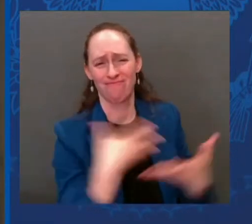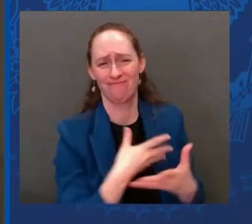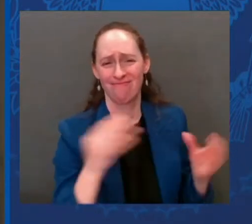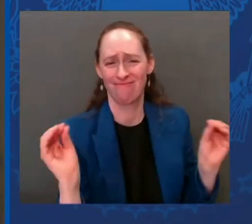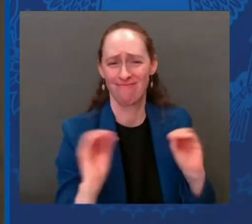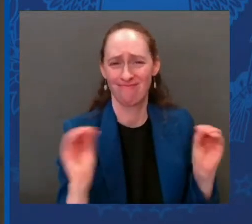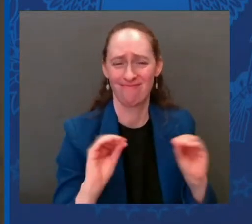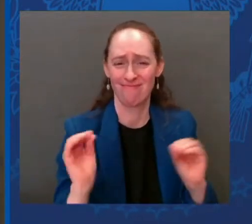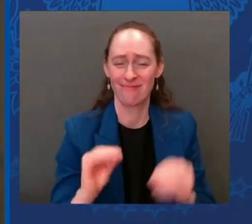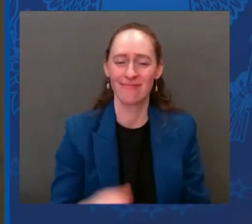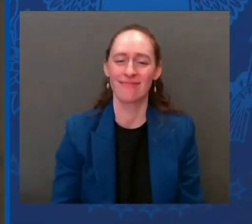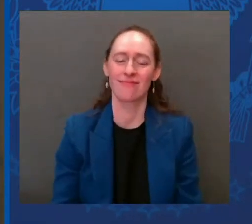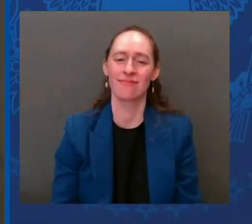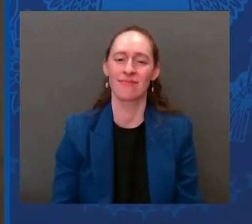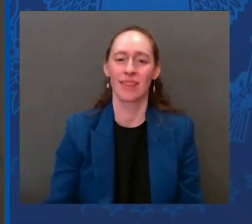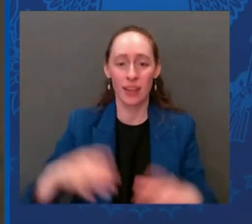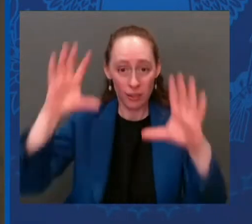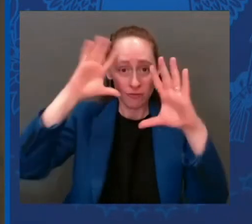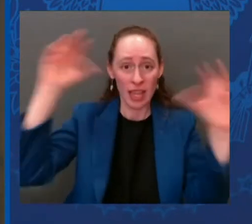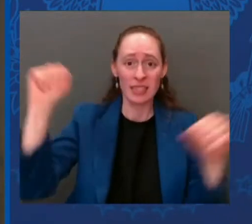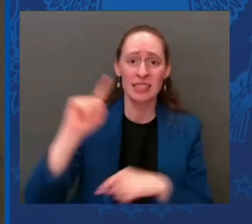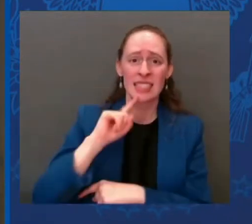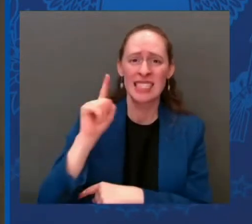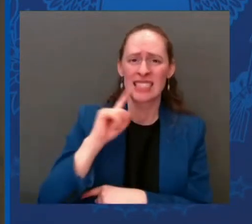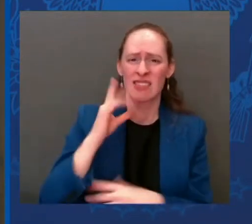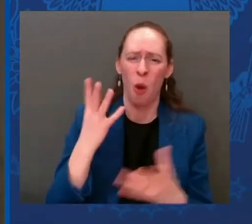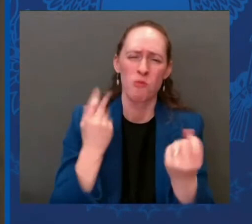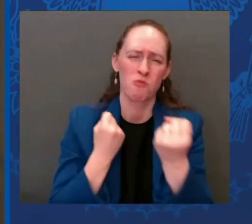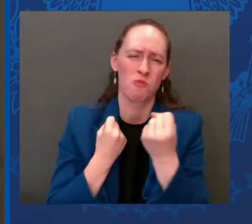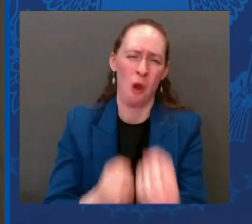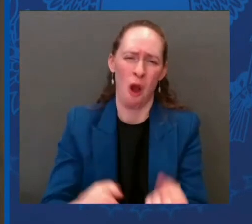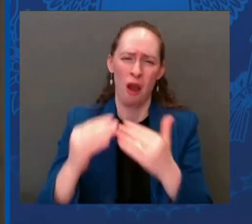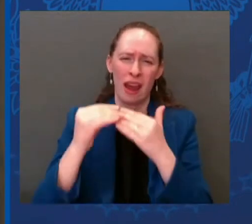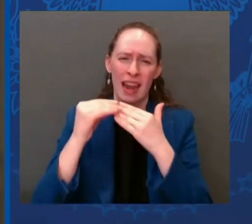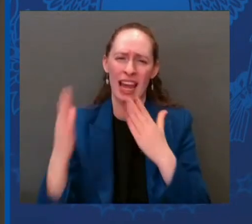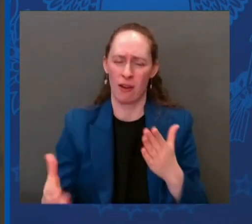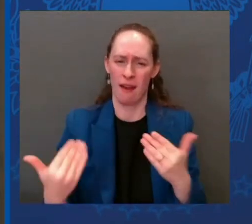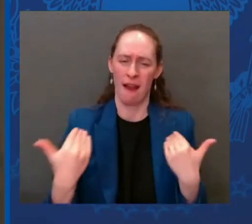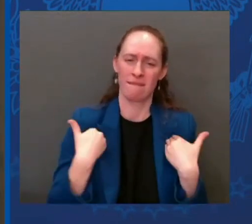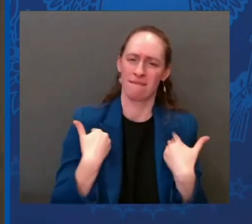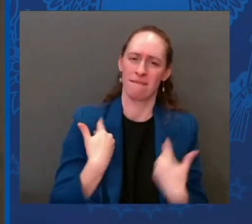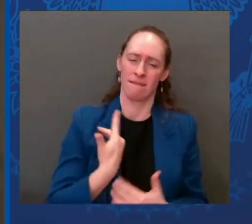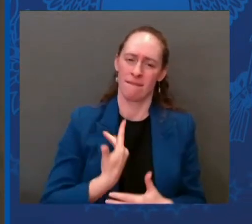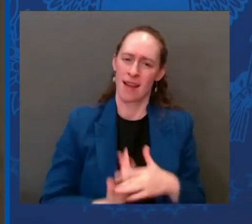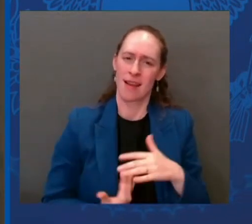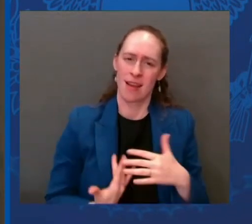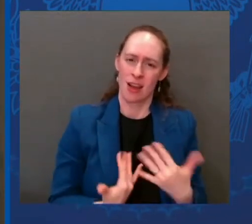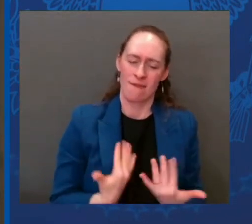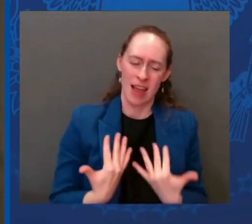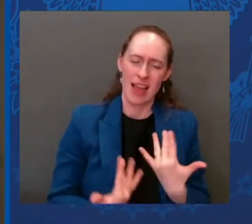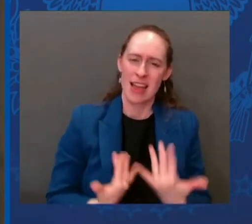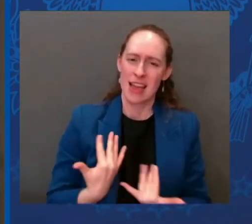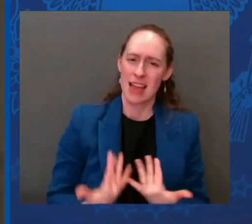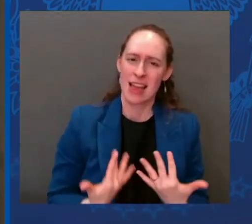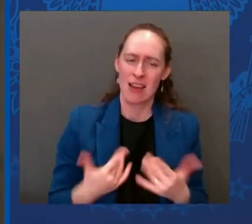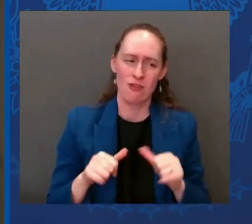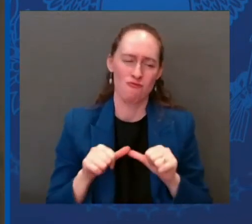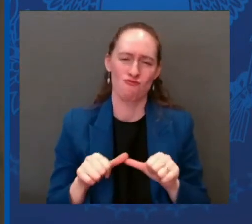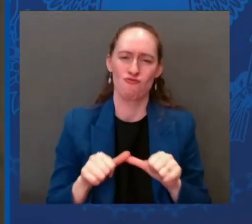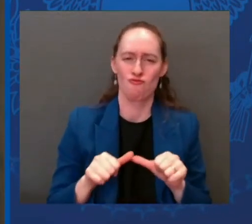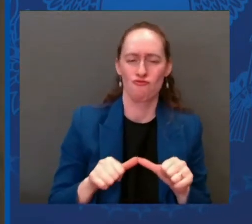President Putin — President Putin is confronted with something today that he didn't think was possible a year ago.